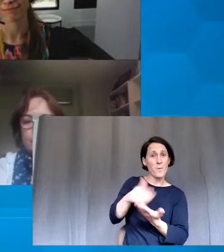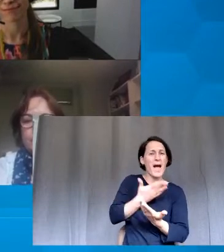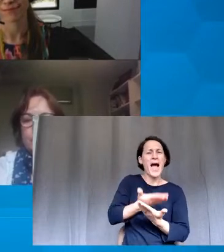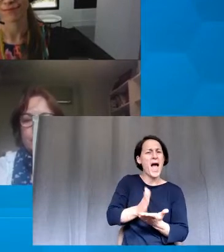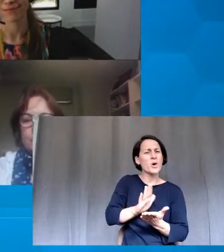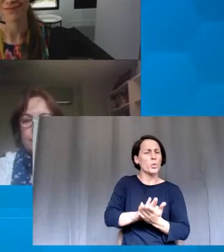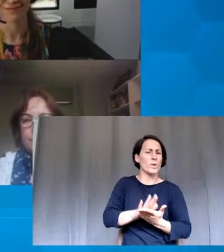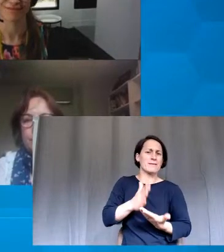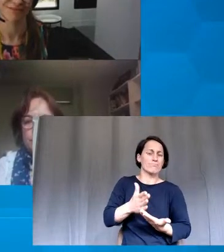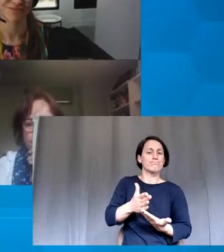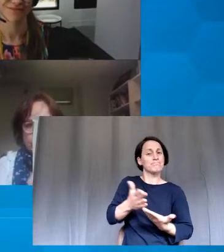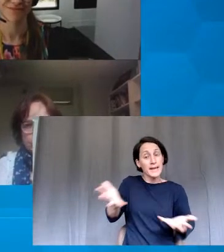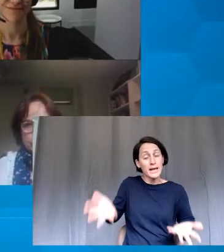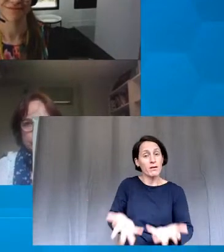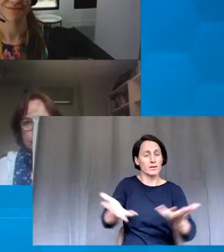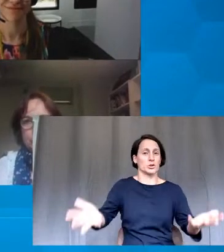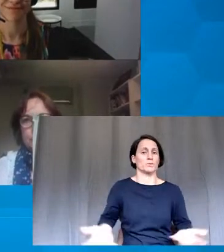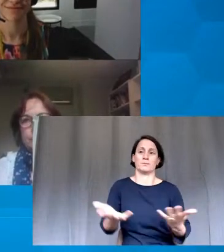about this.